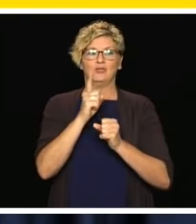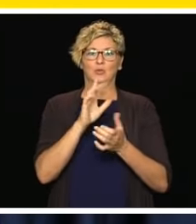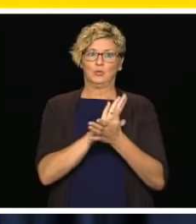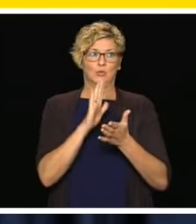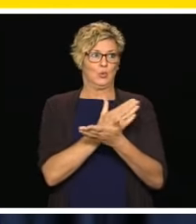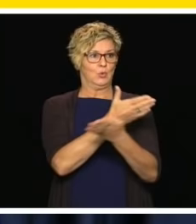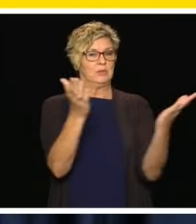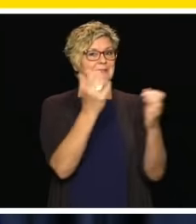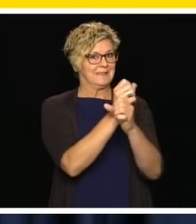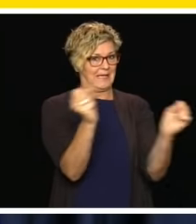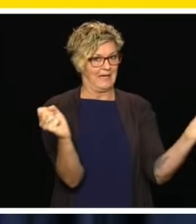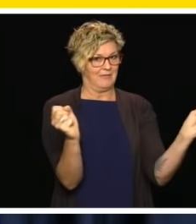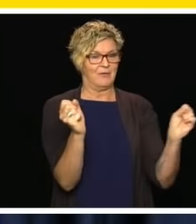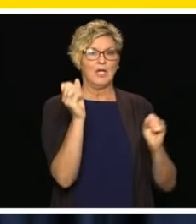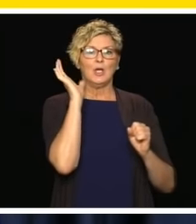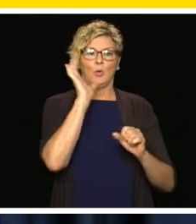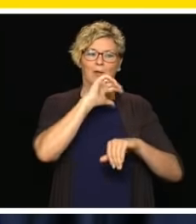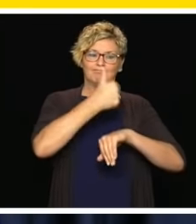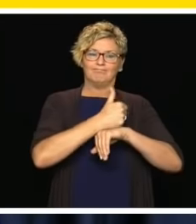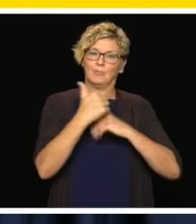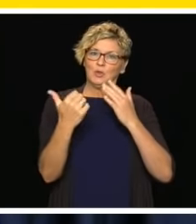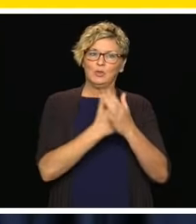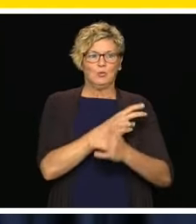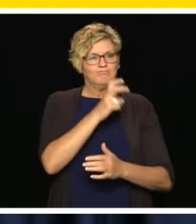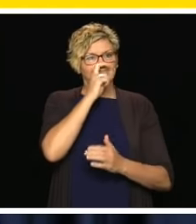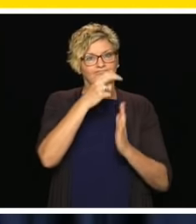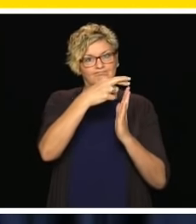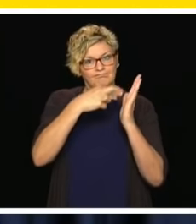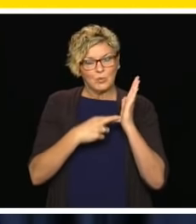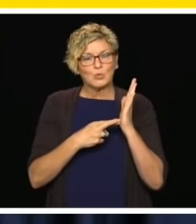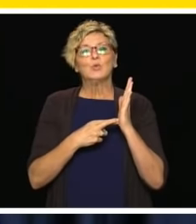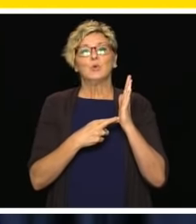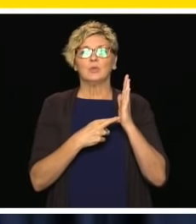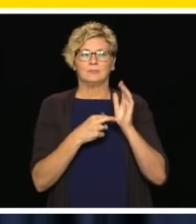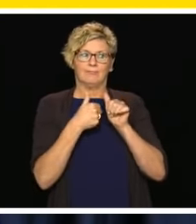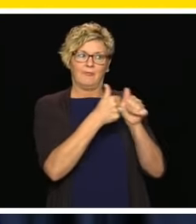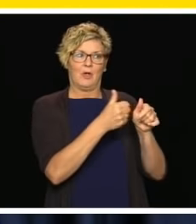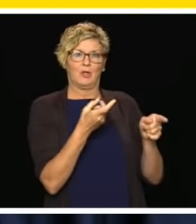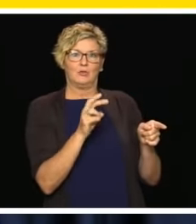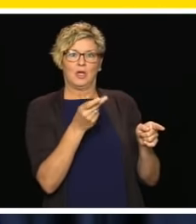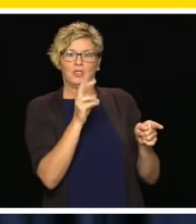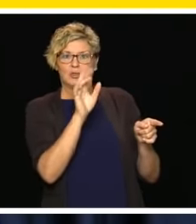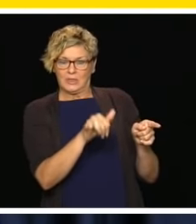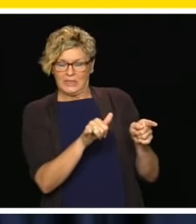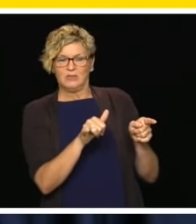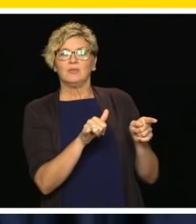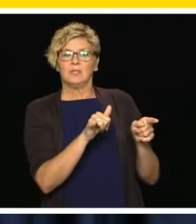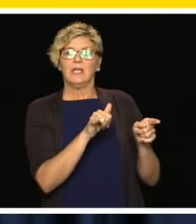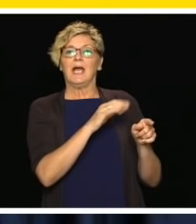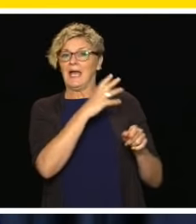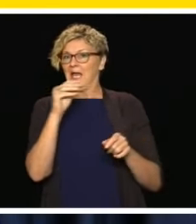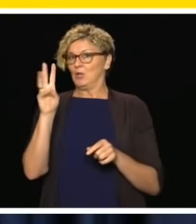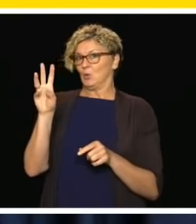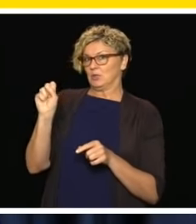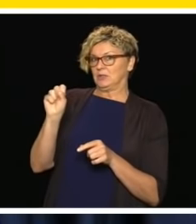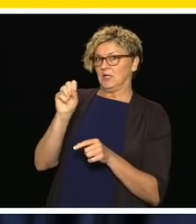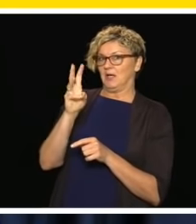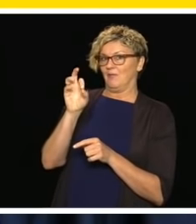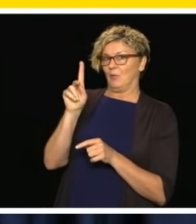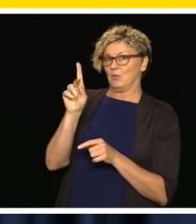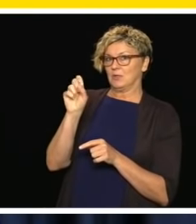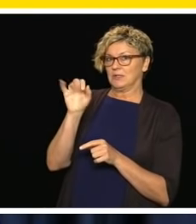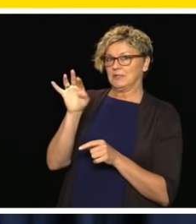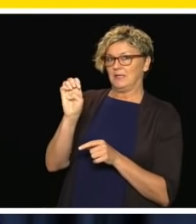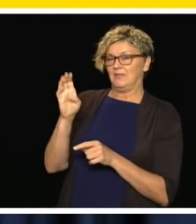are in place and all schools will be following the guidelines put in place by Dr. Henry and WorkSafe BC. And again, I want to just